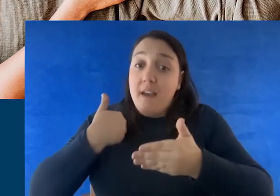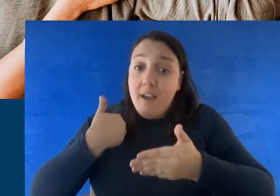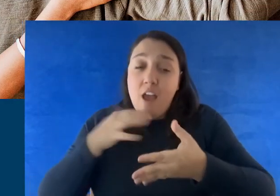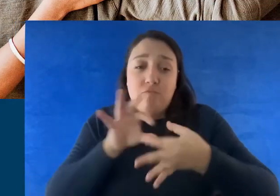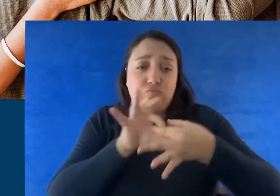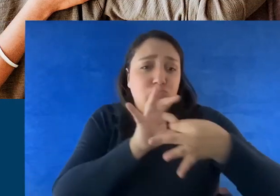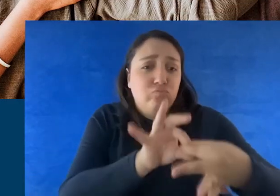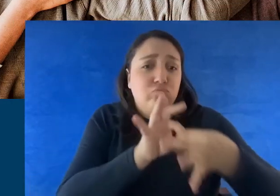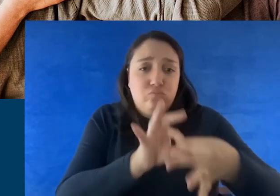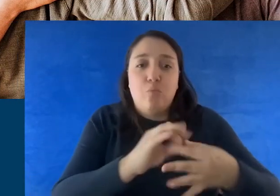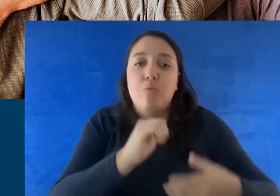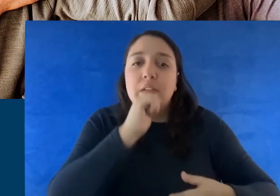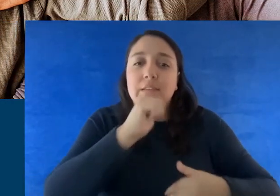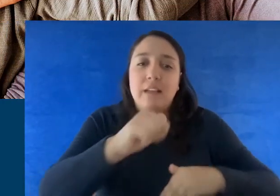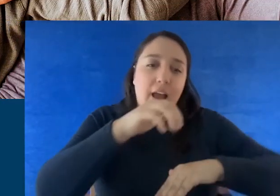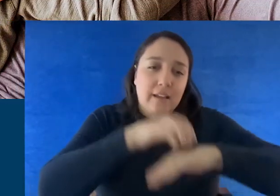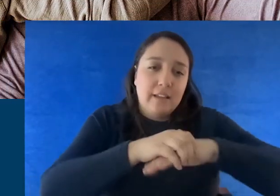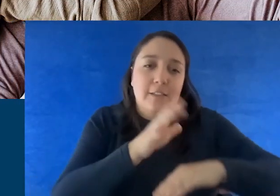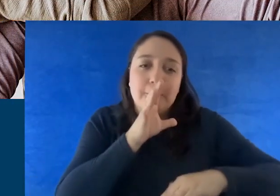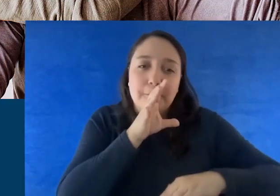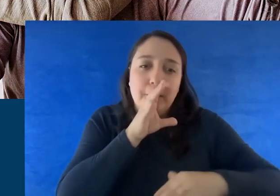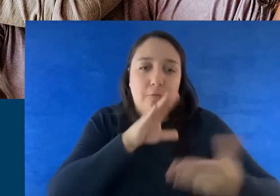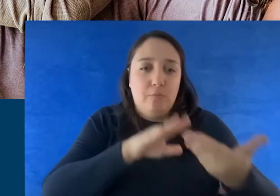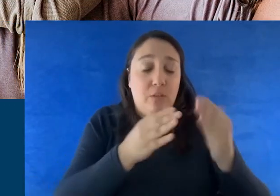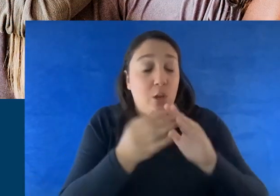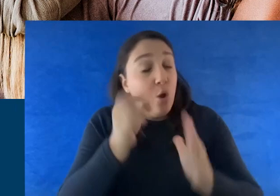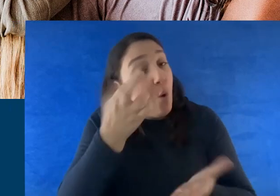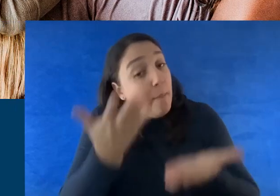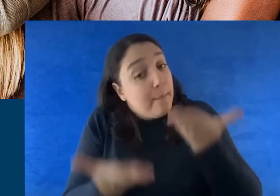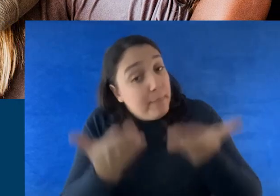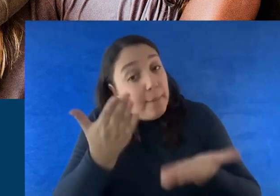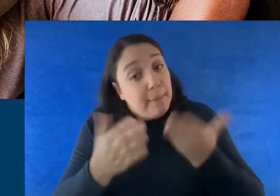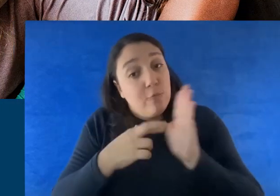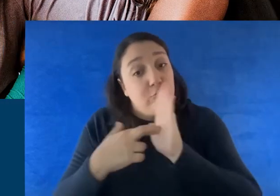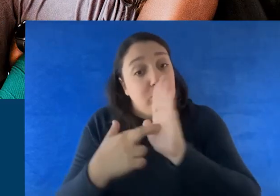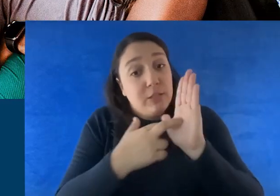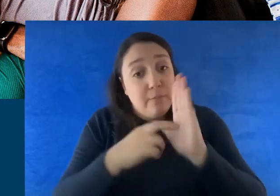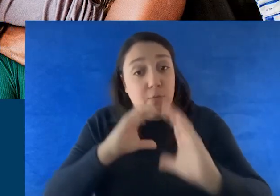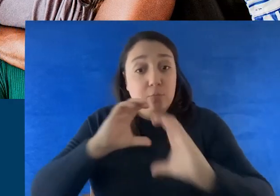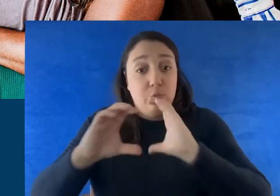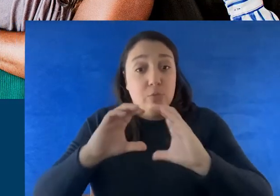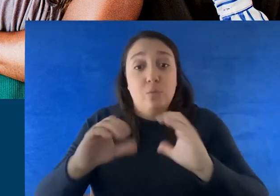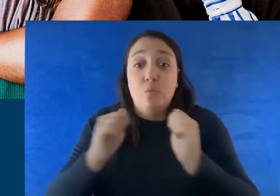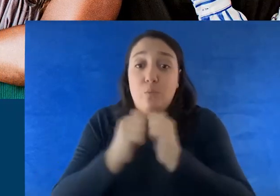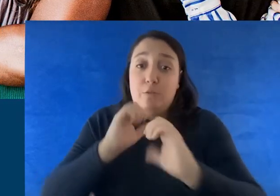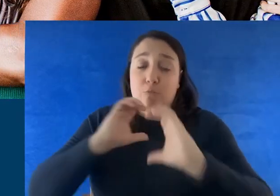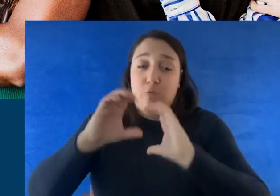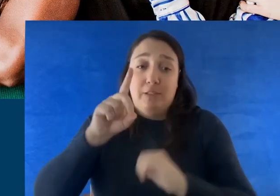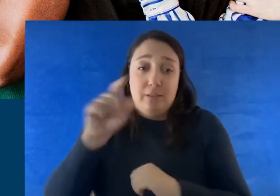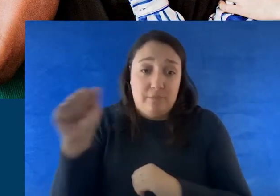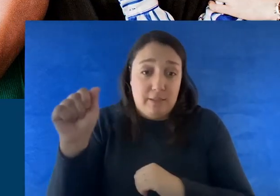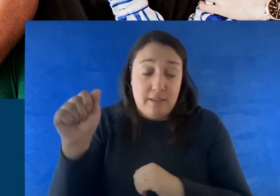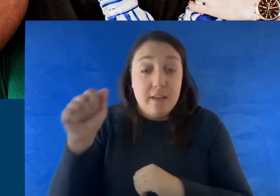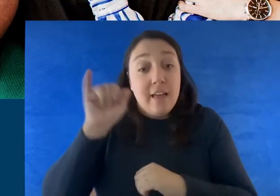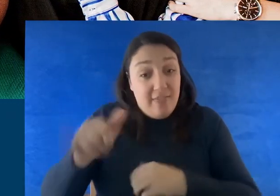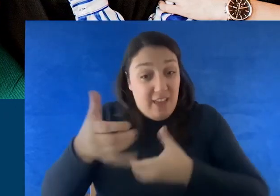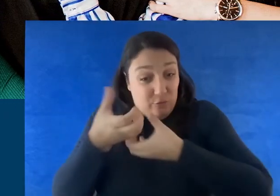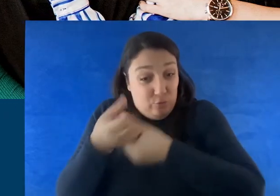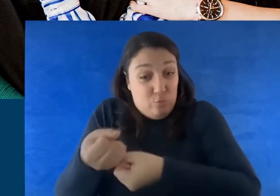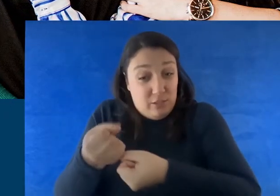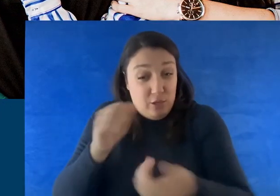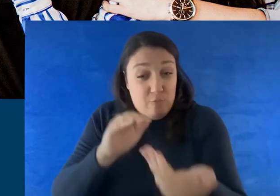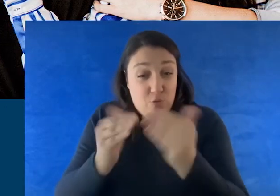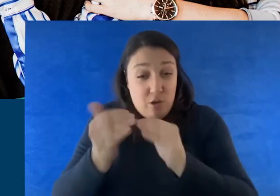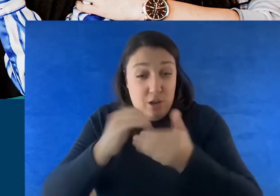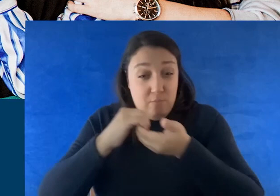non-English speaking communities and or they represent communities with communication disabilities. These trusted community partners